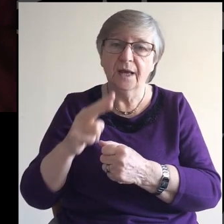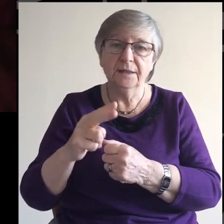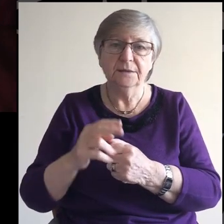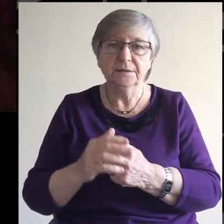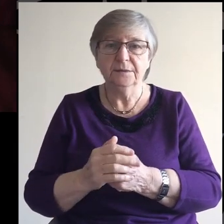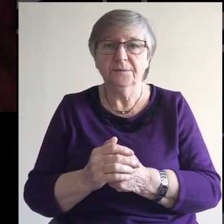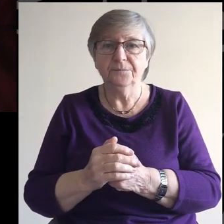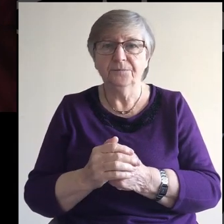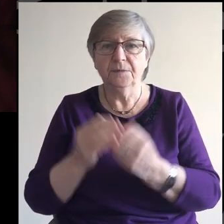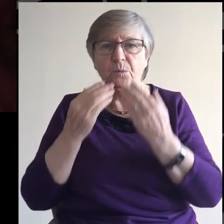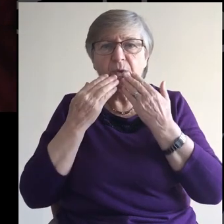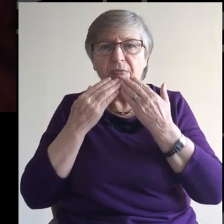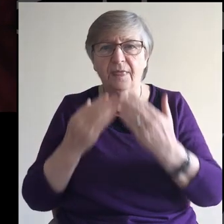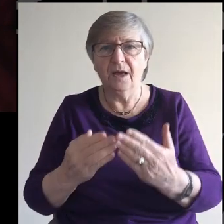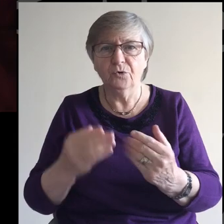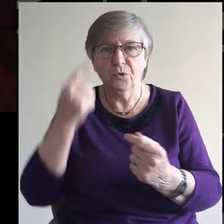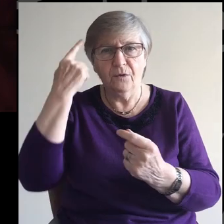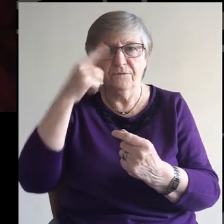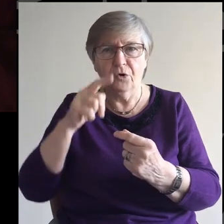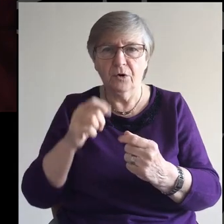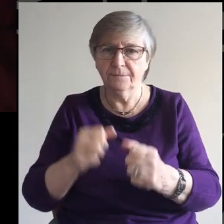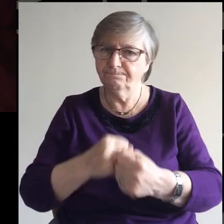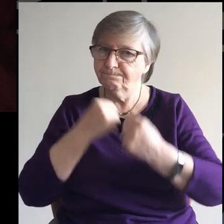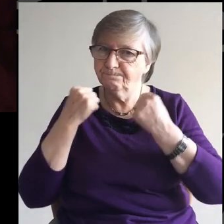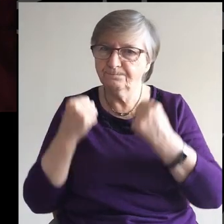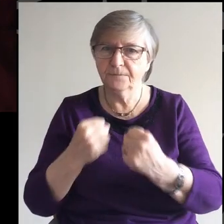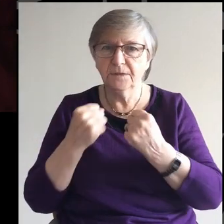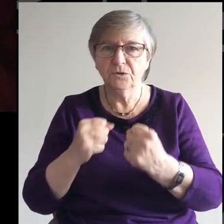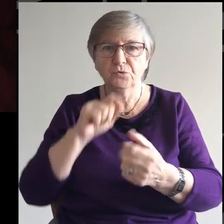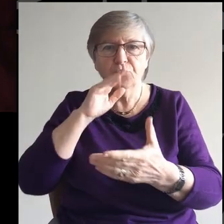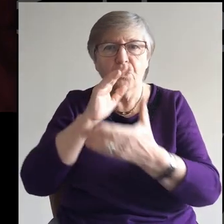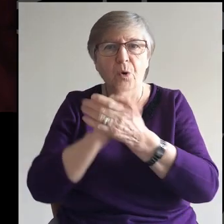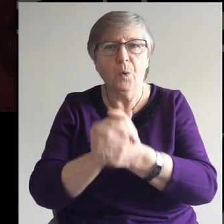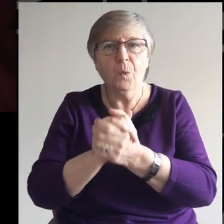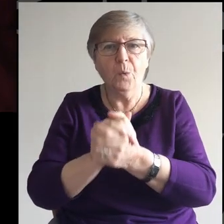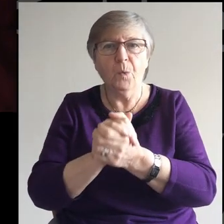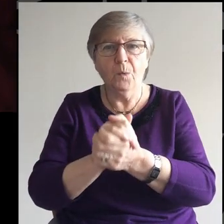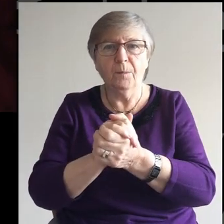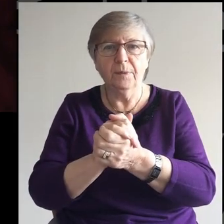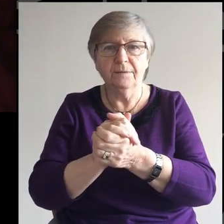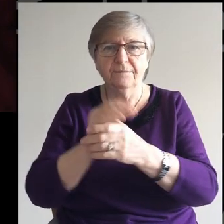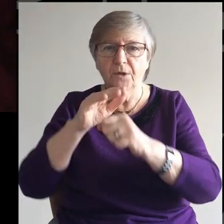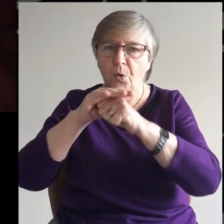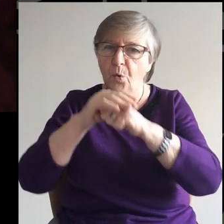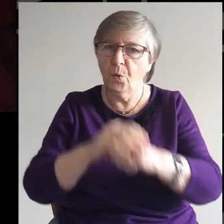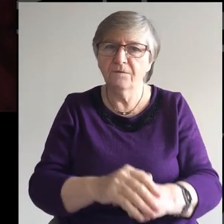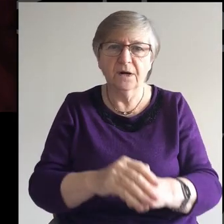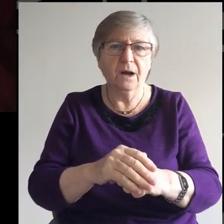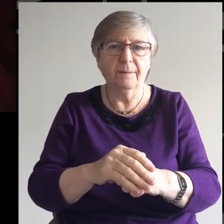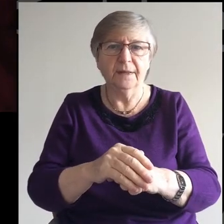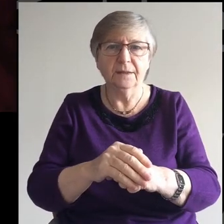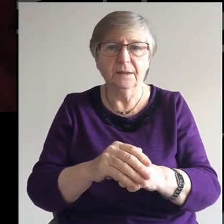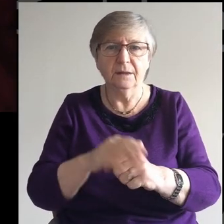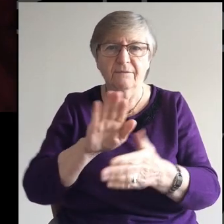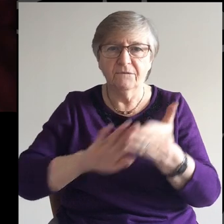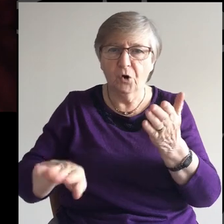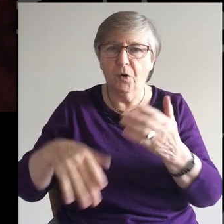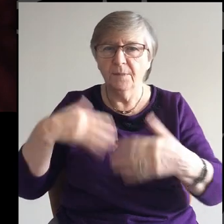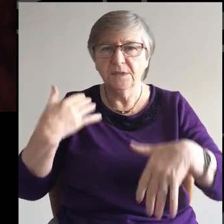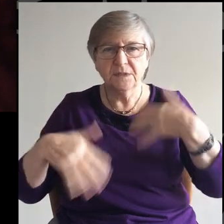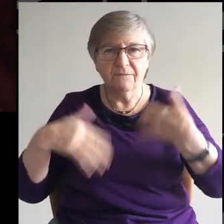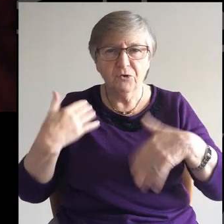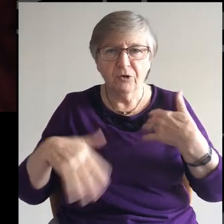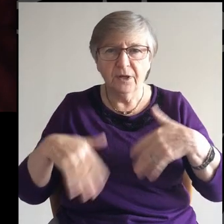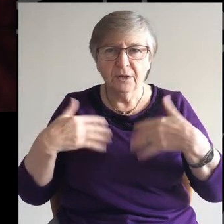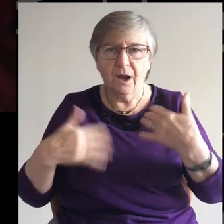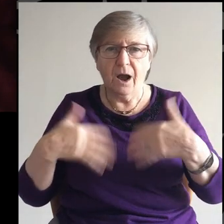And we thank you for that solid hope of overcoming from the suffering and the hurts.